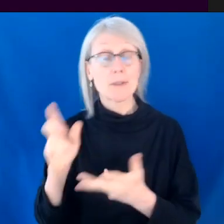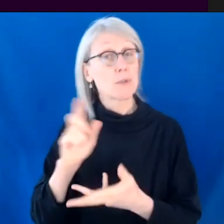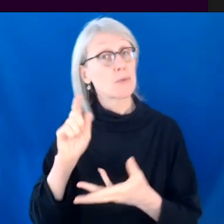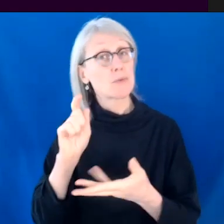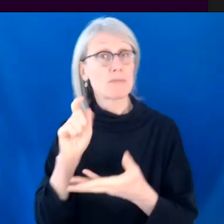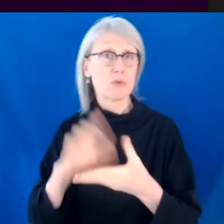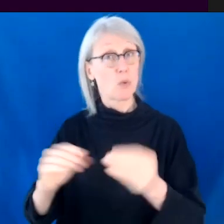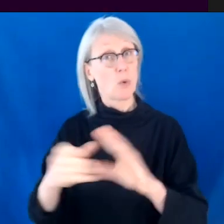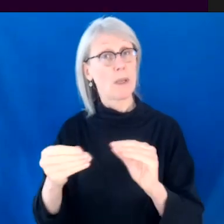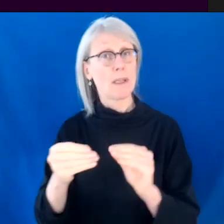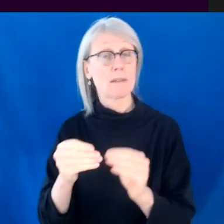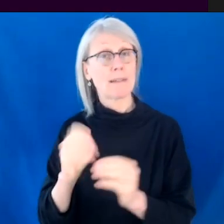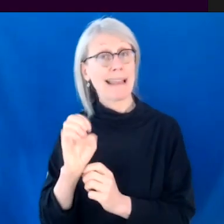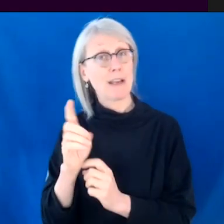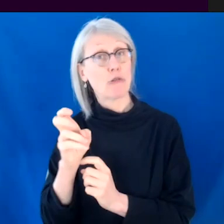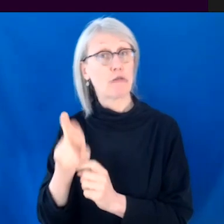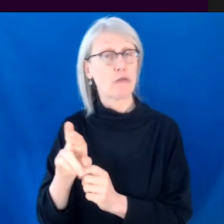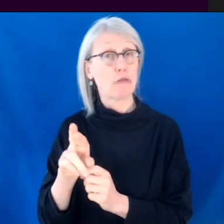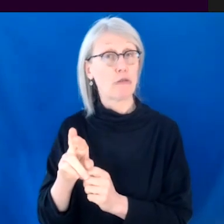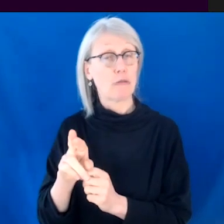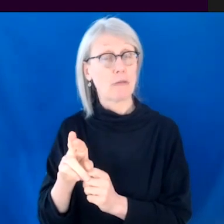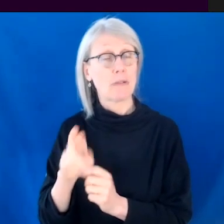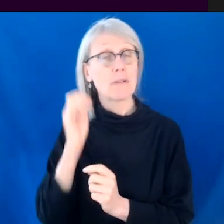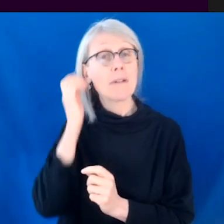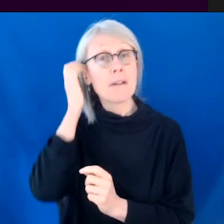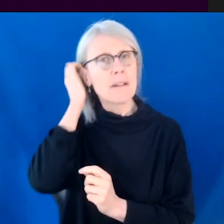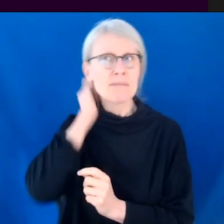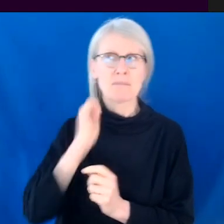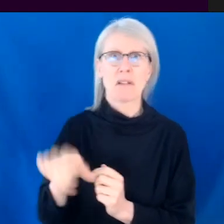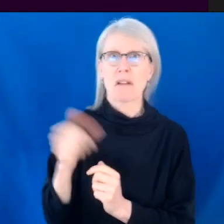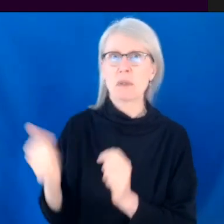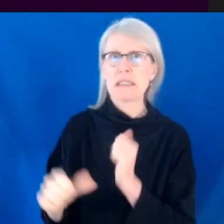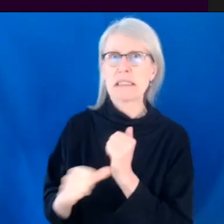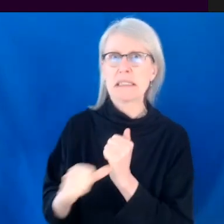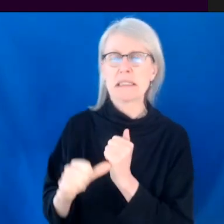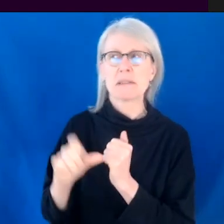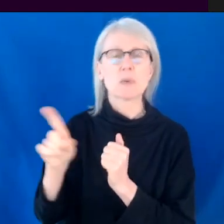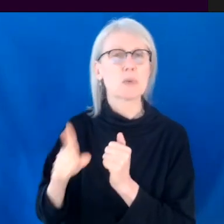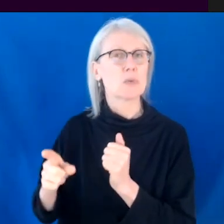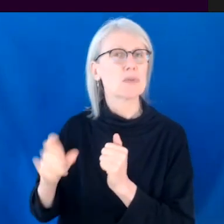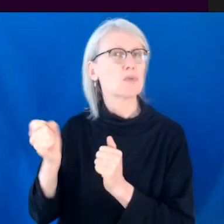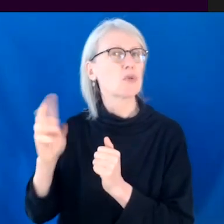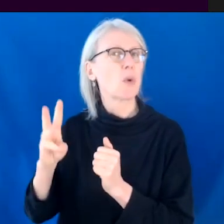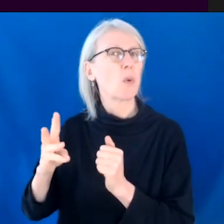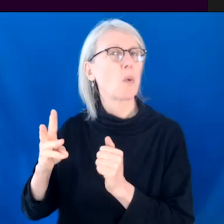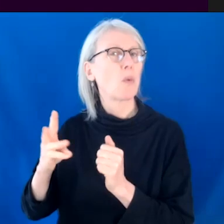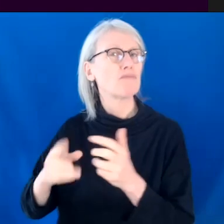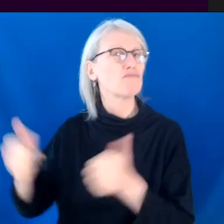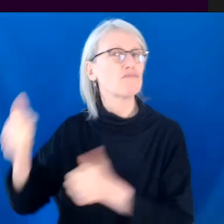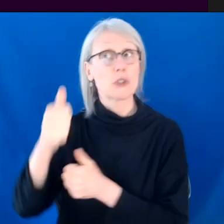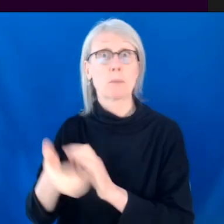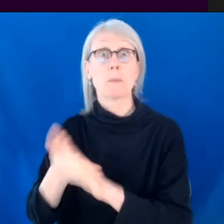room. And they made, uh, there was another assistant there who was the showrunner's assistant. And she moved up into the script